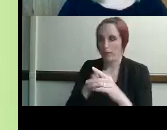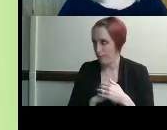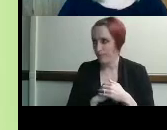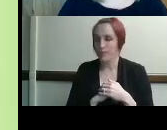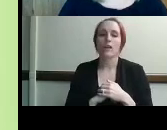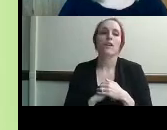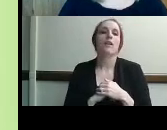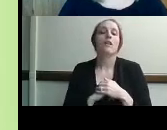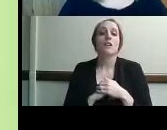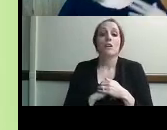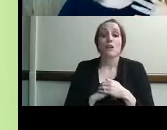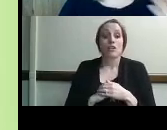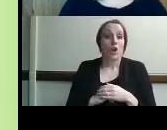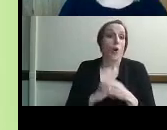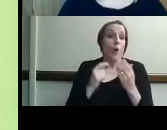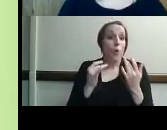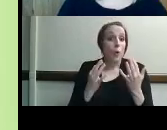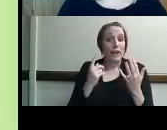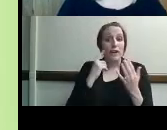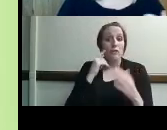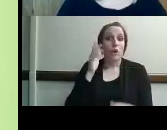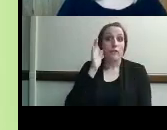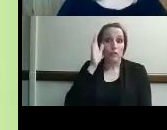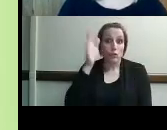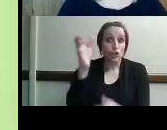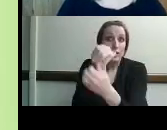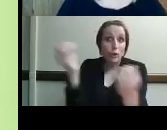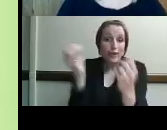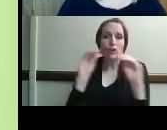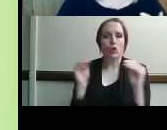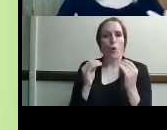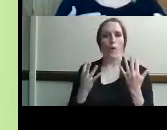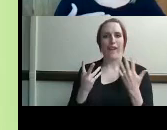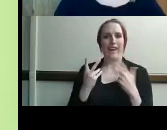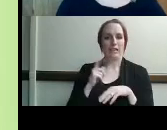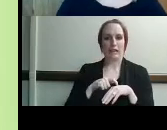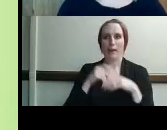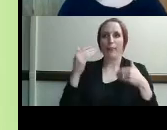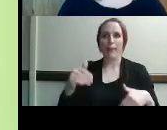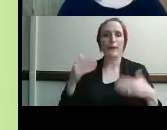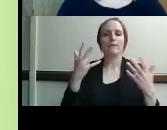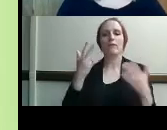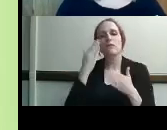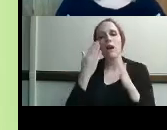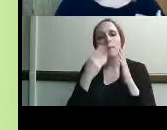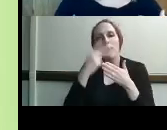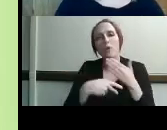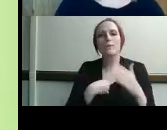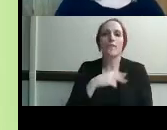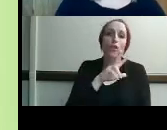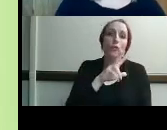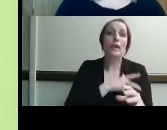period for future equipment i do know of other uh programs that have maybe a three or a five year